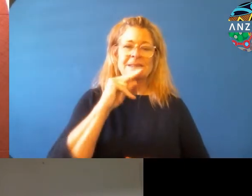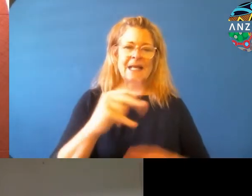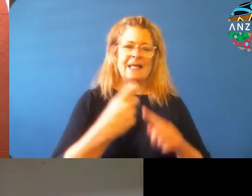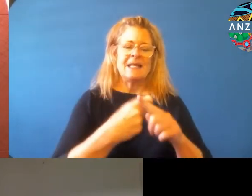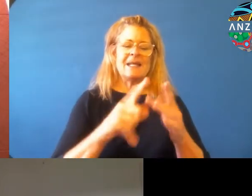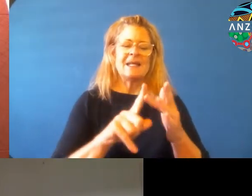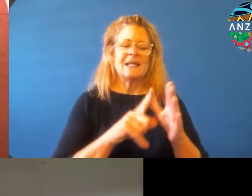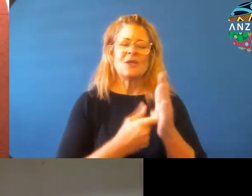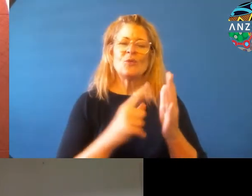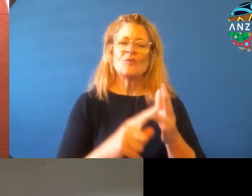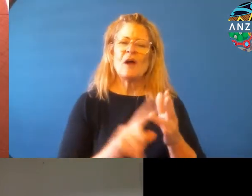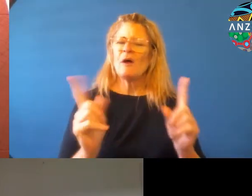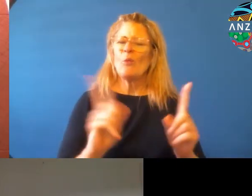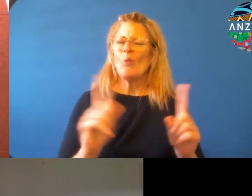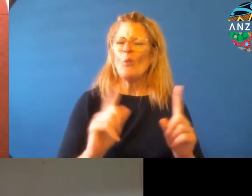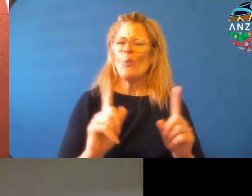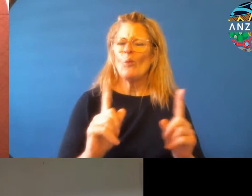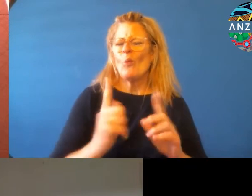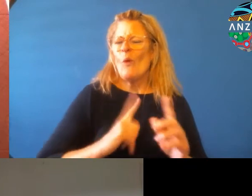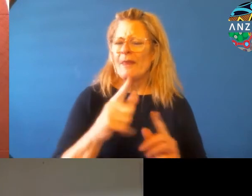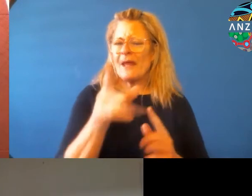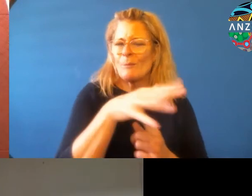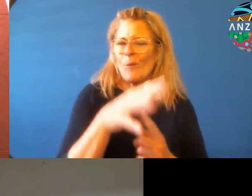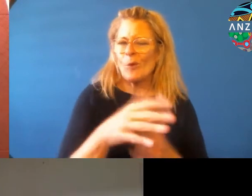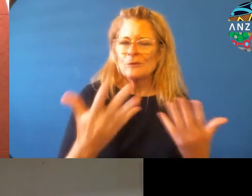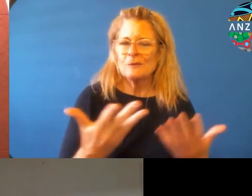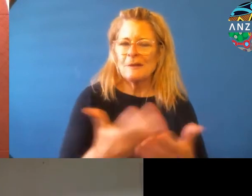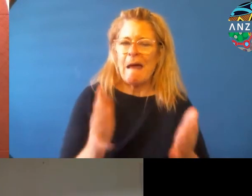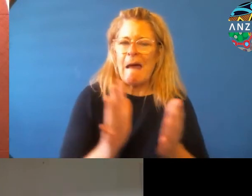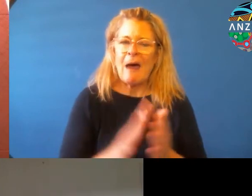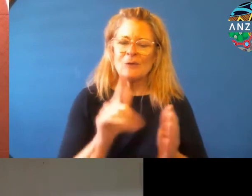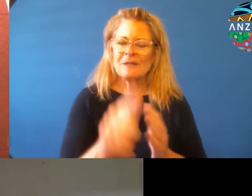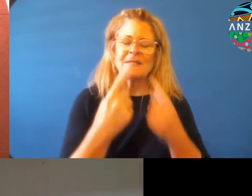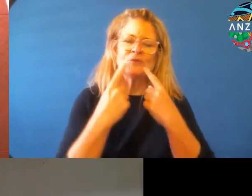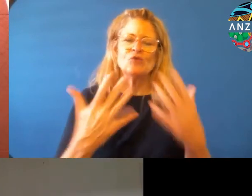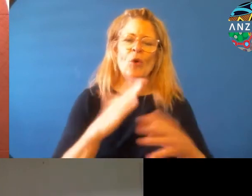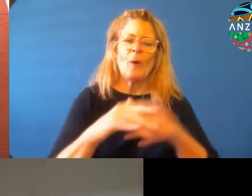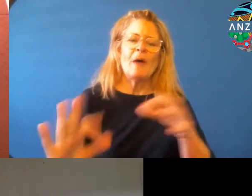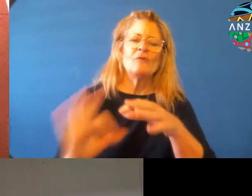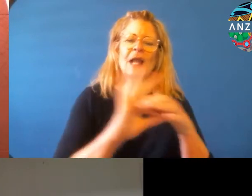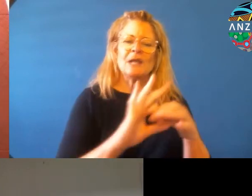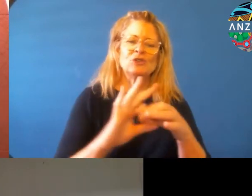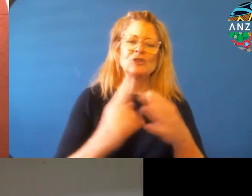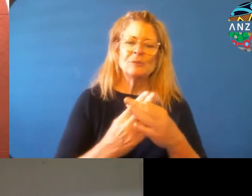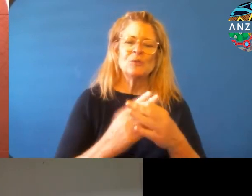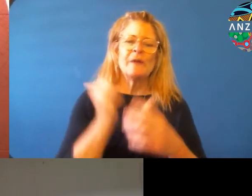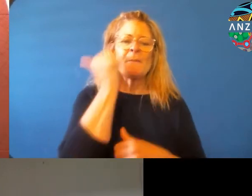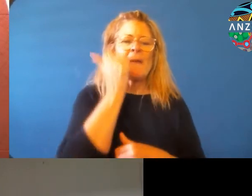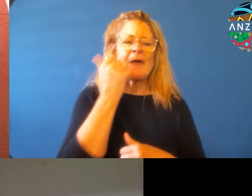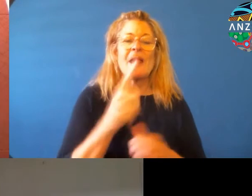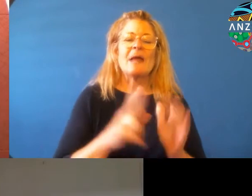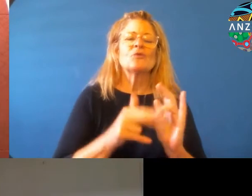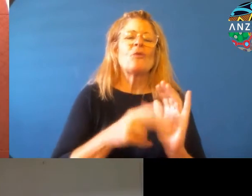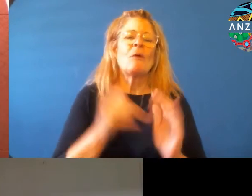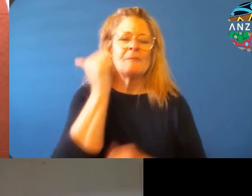do you think it, it, it says about relations between Māori and non, and non-Māori that, that, uh, that you won that fight